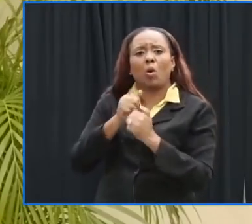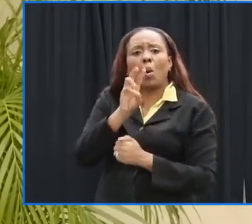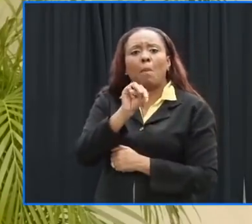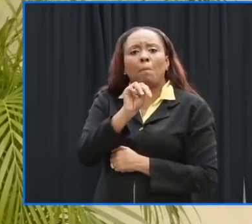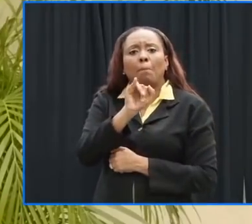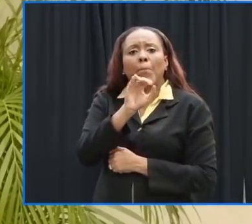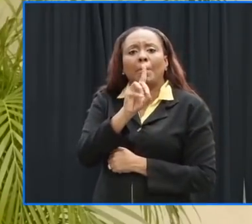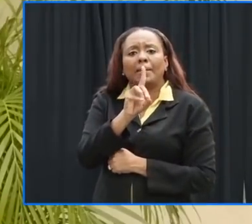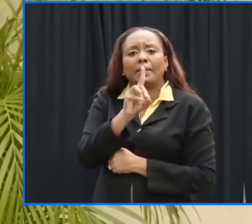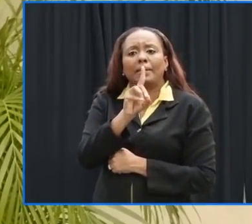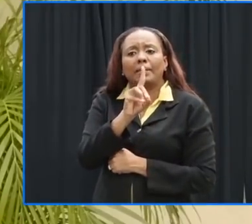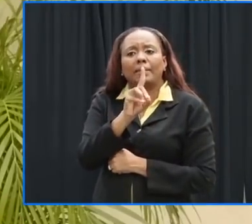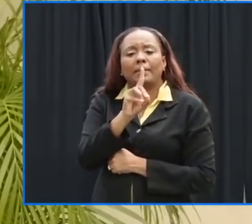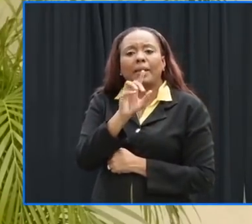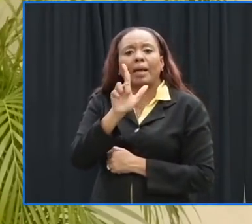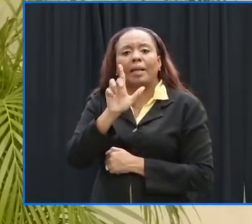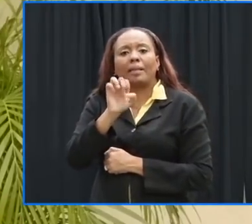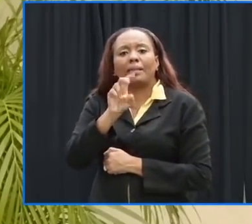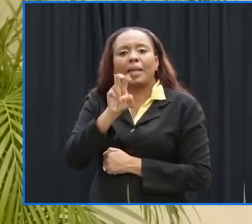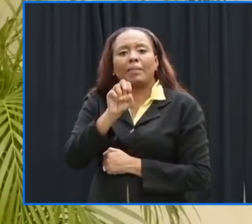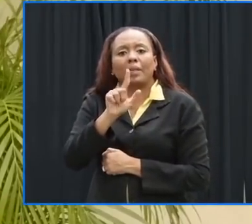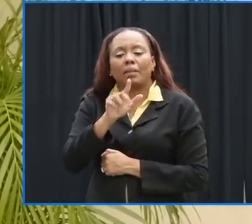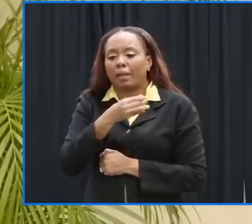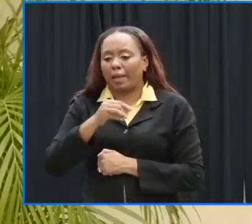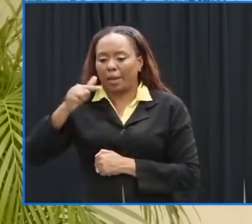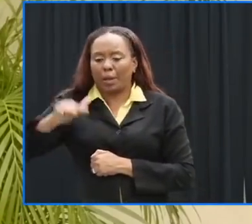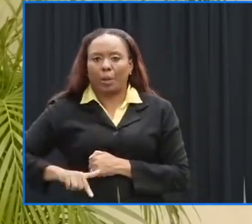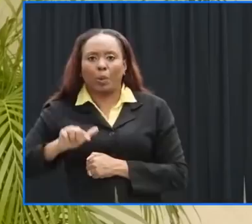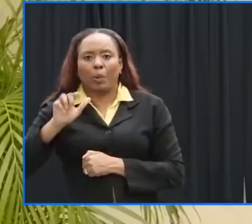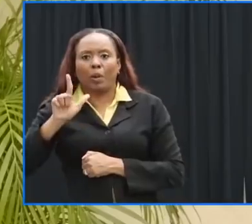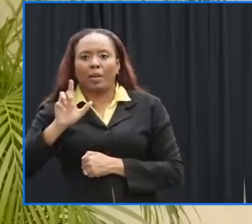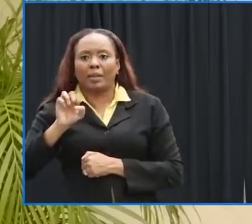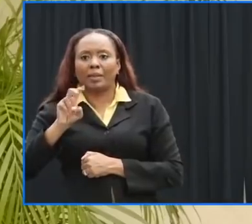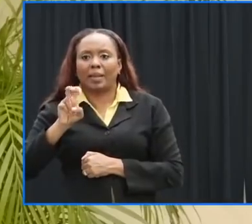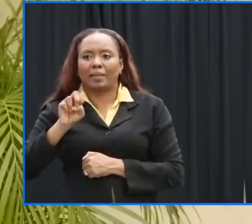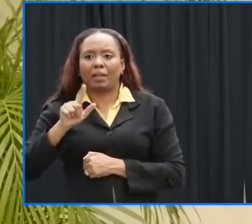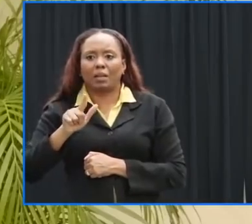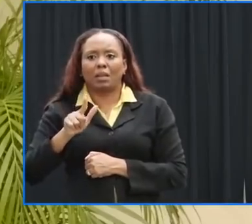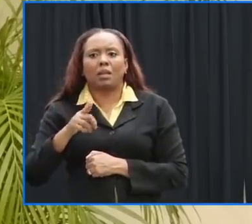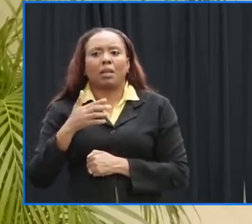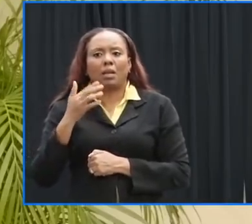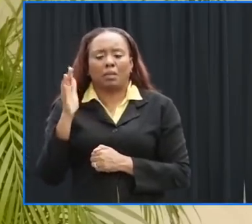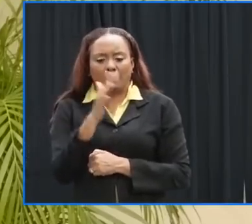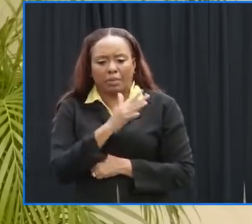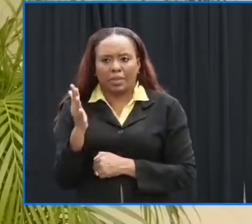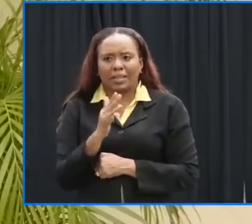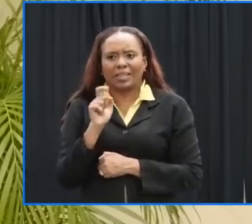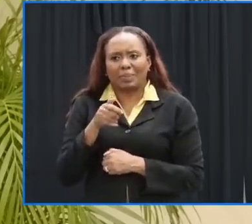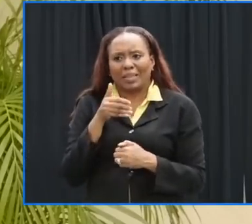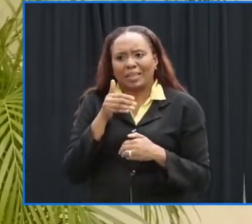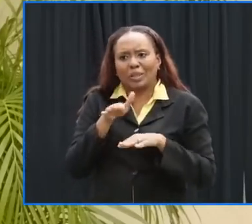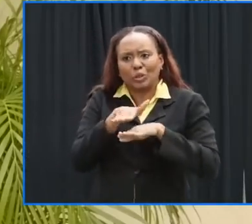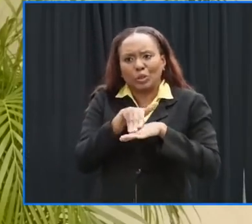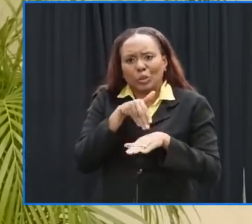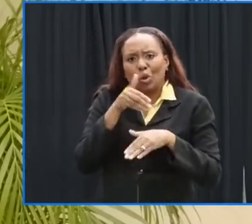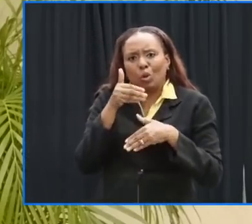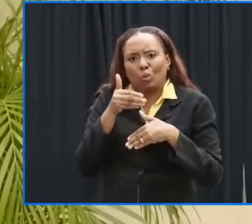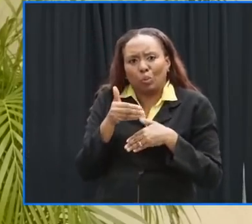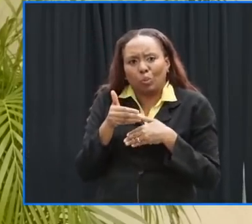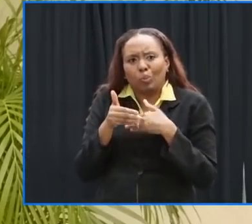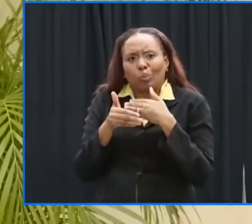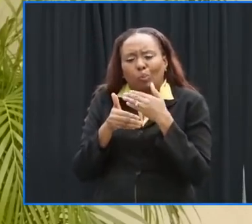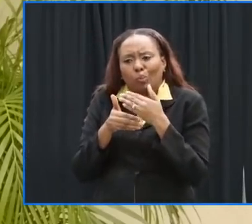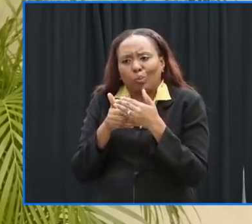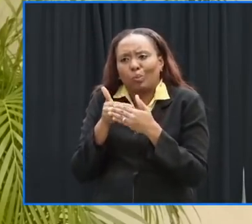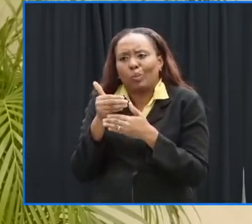that's limiting any possibility of rapid intensification and so intensification should be a very slow process and that's what we've seen past past